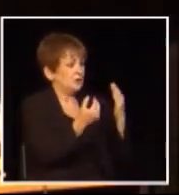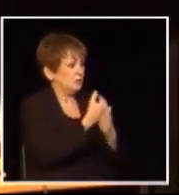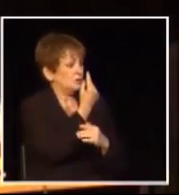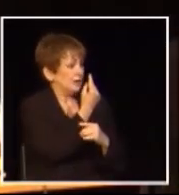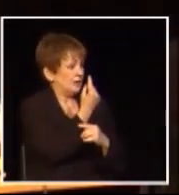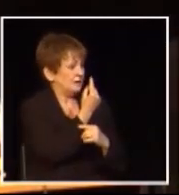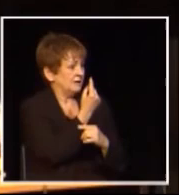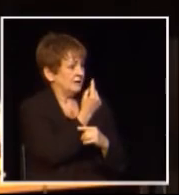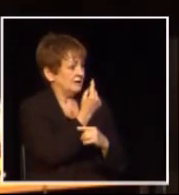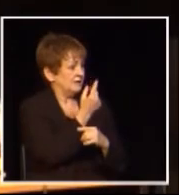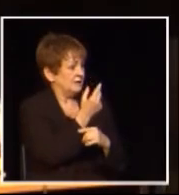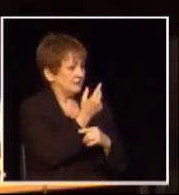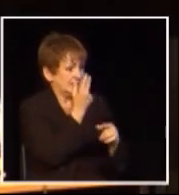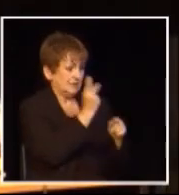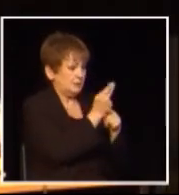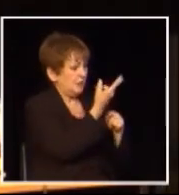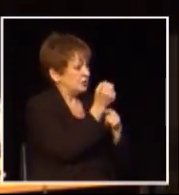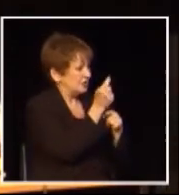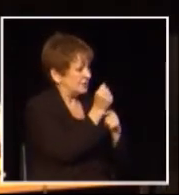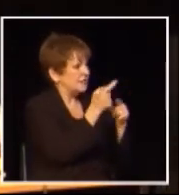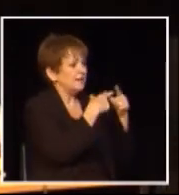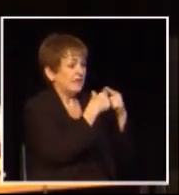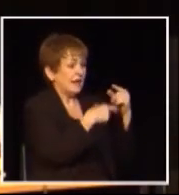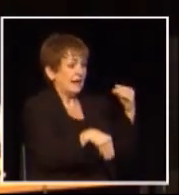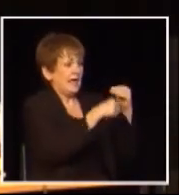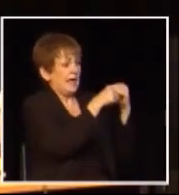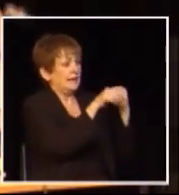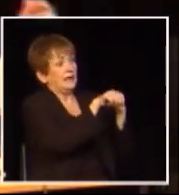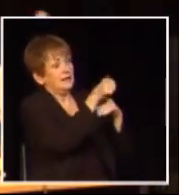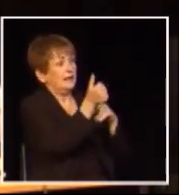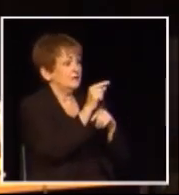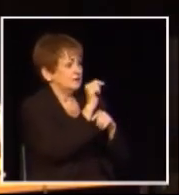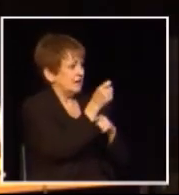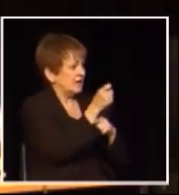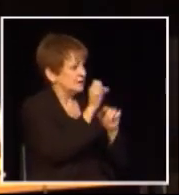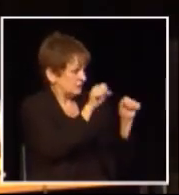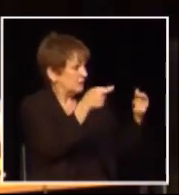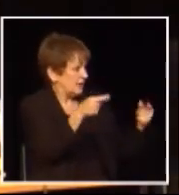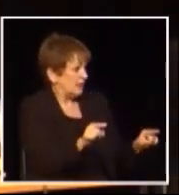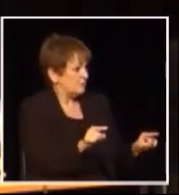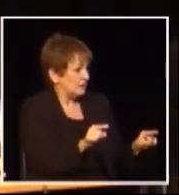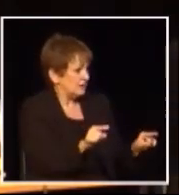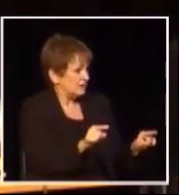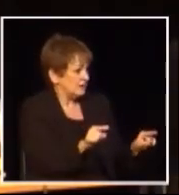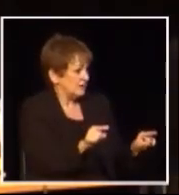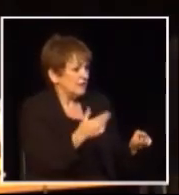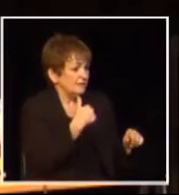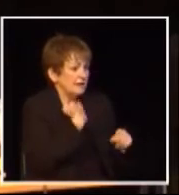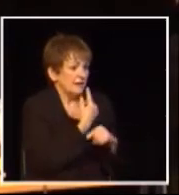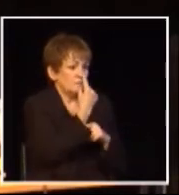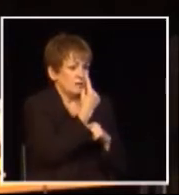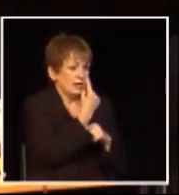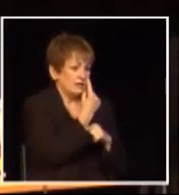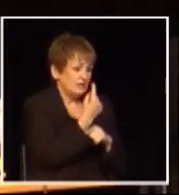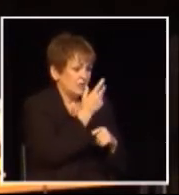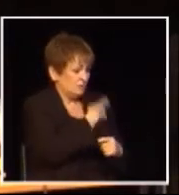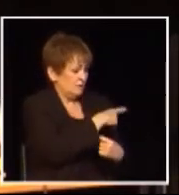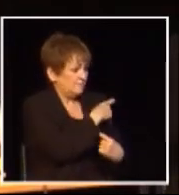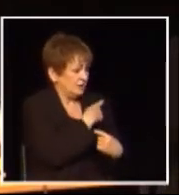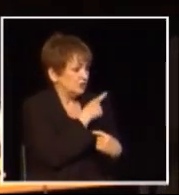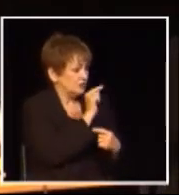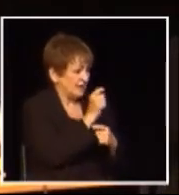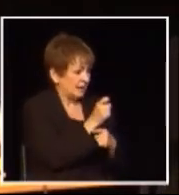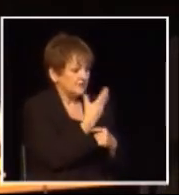provincial sales tax on top of the HST we have the TDP which is the tax on private sales now it's called a tax on domestic property